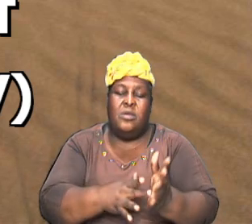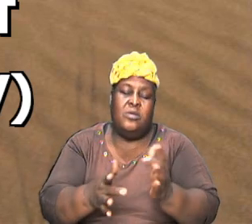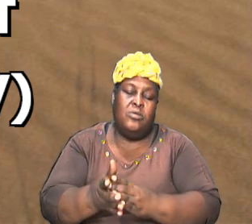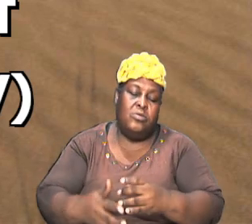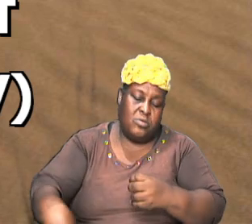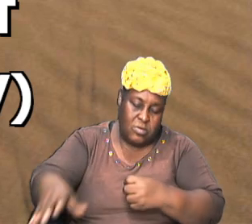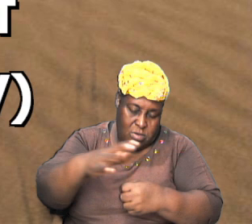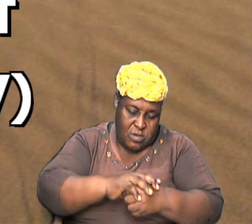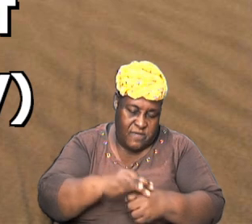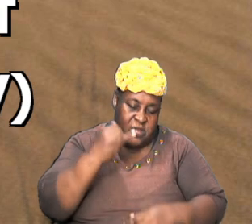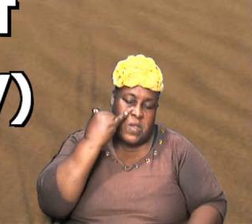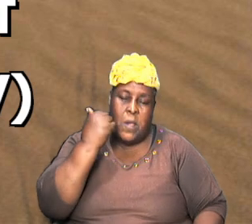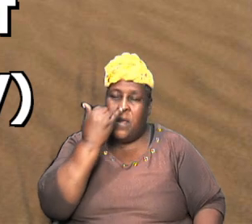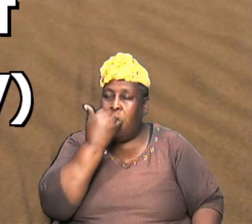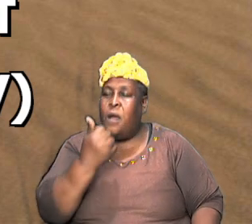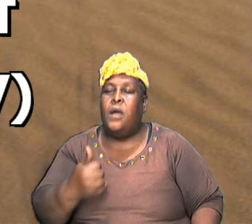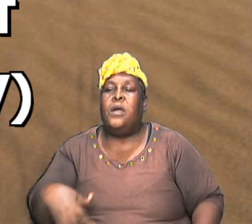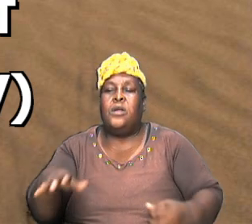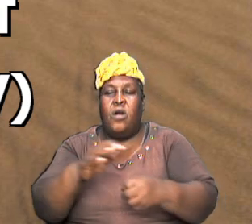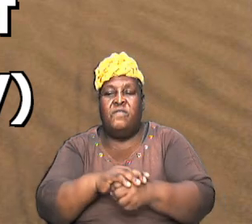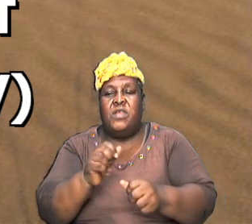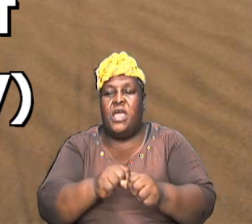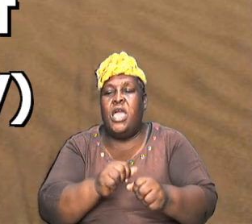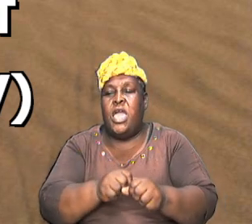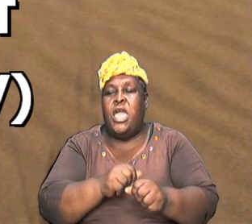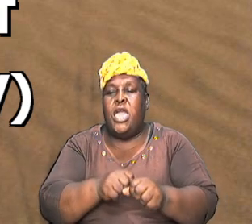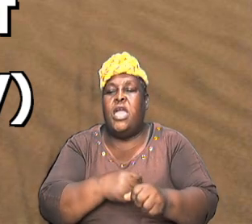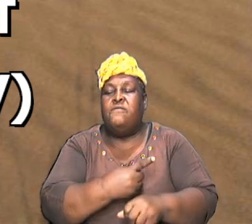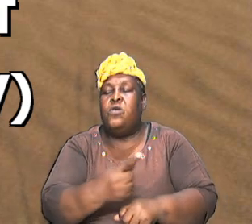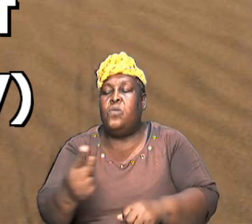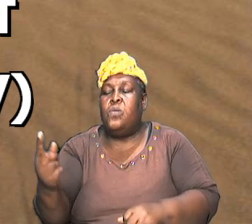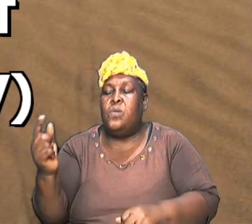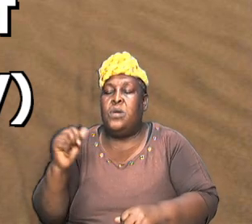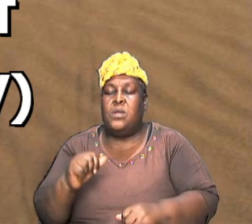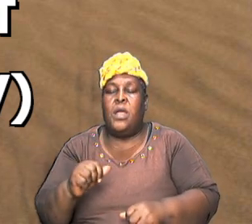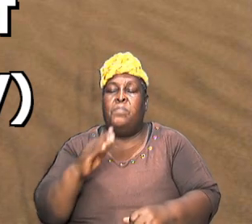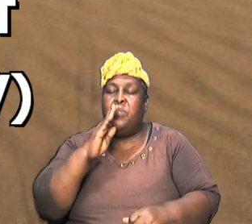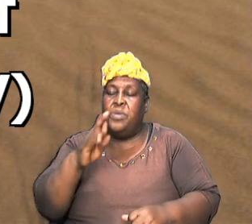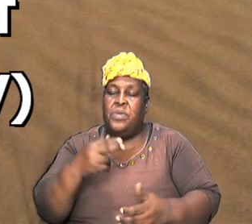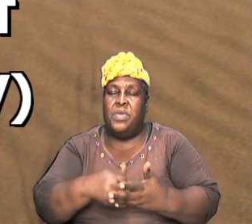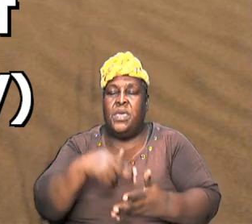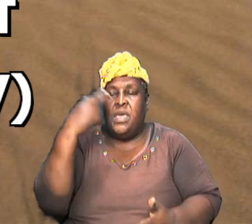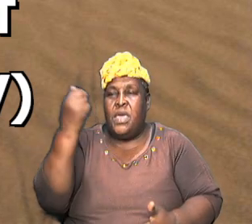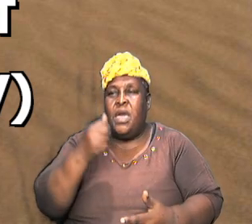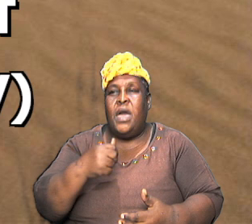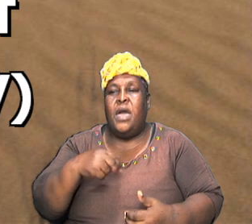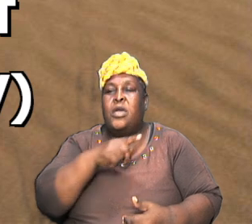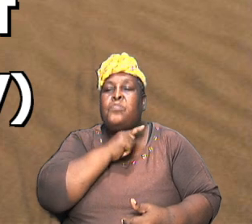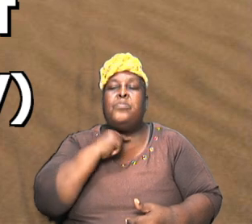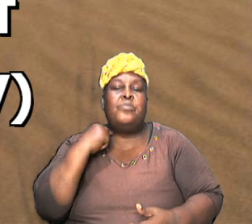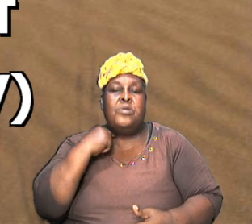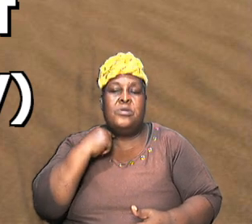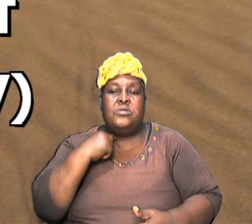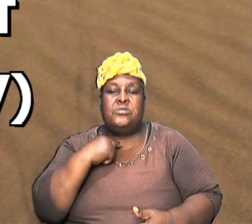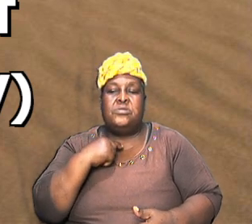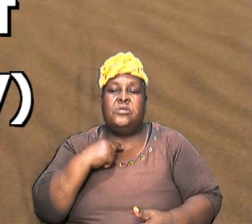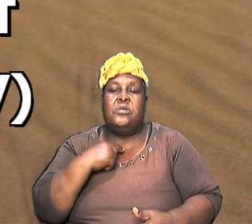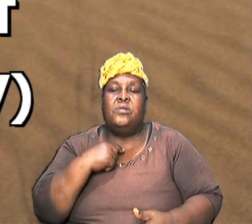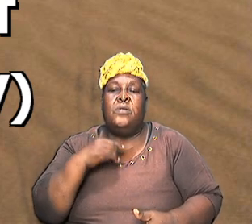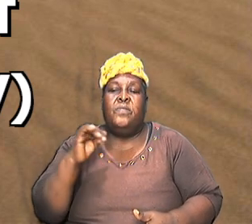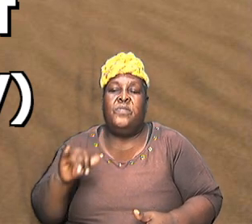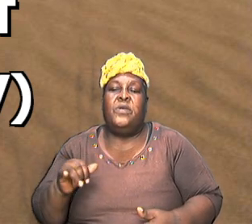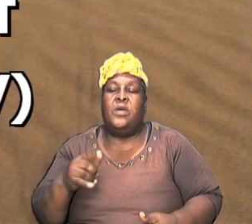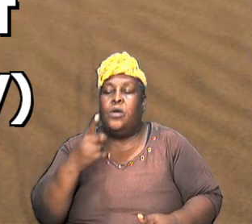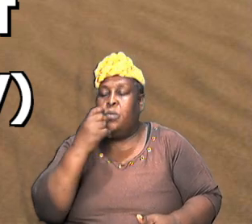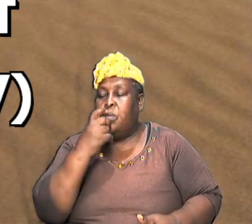would have covered everybody else and he would have been a high priest a global high priest which is what and